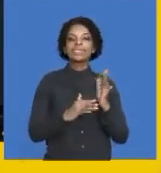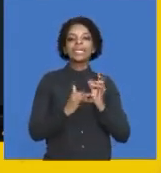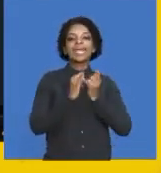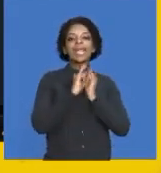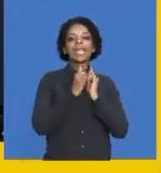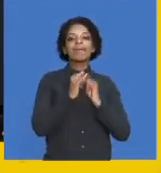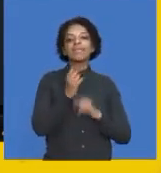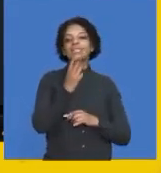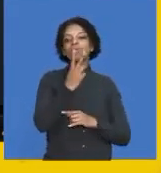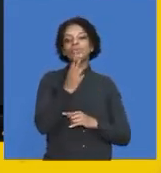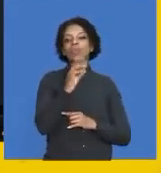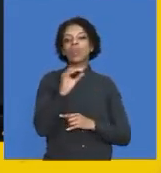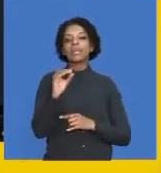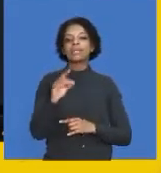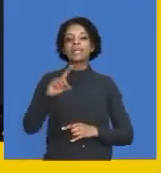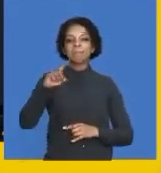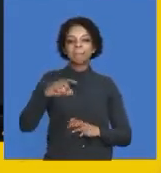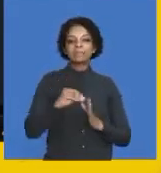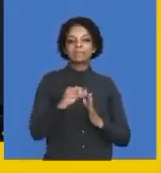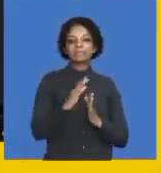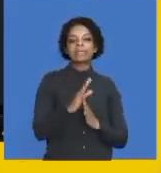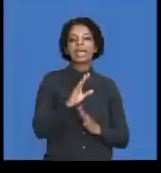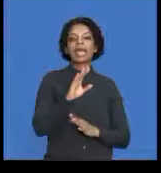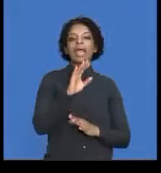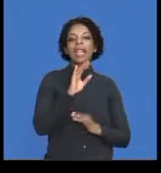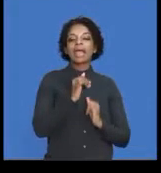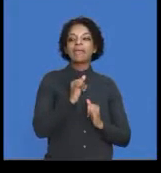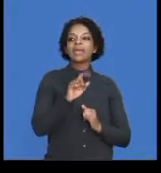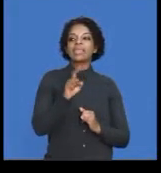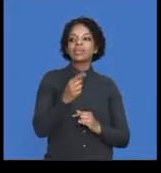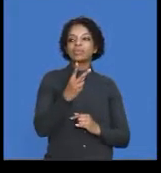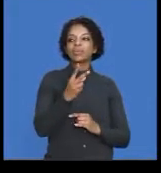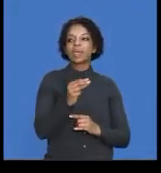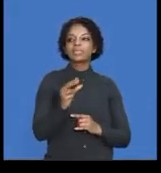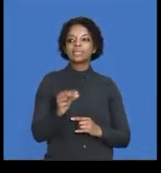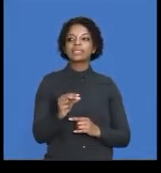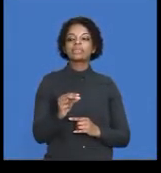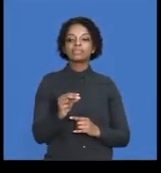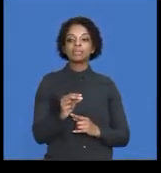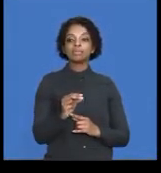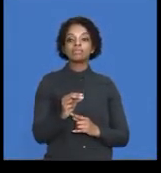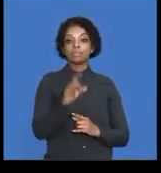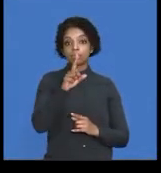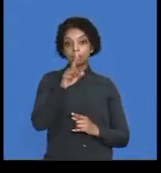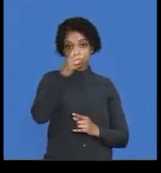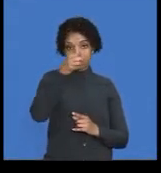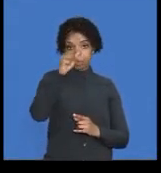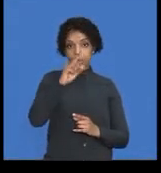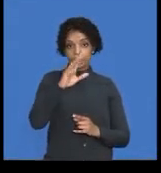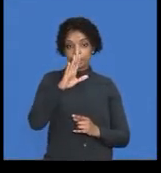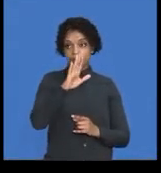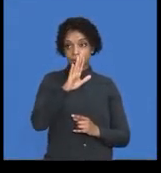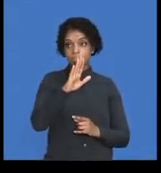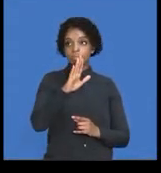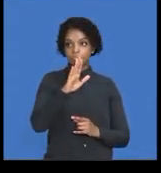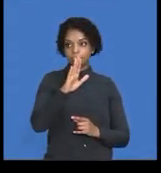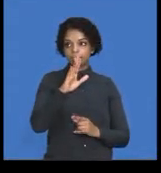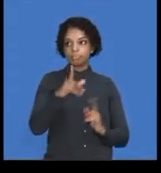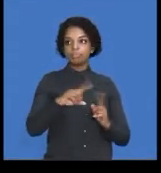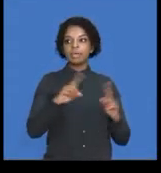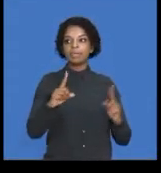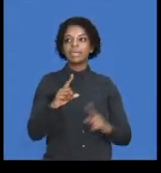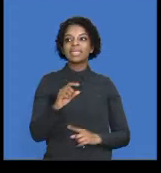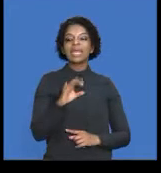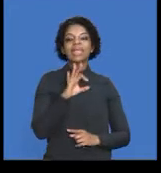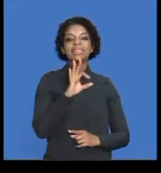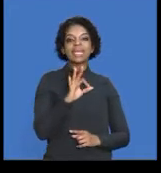instead of 13,200. So, clearly you can see. Sorry, not 13,200. Let me re-correct that. So, we know it